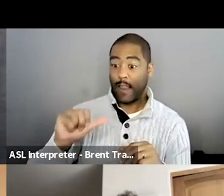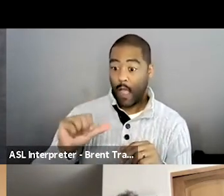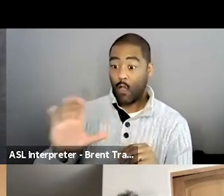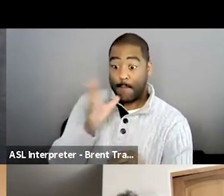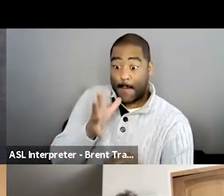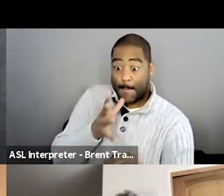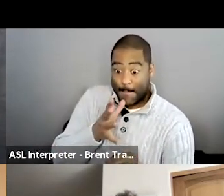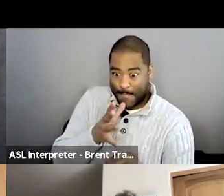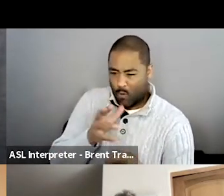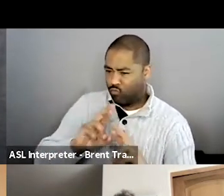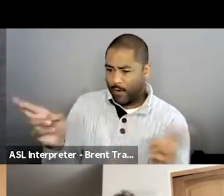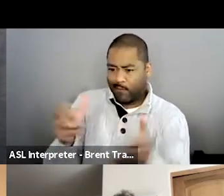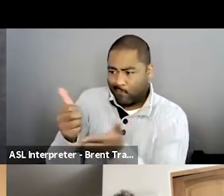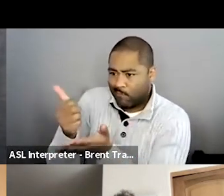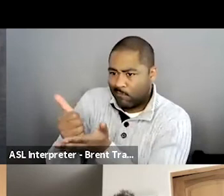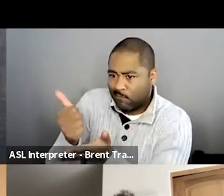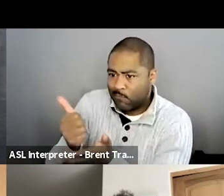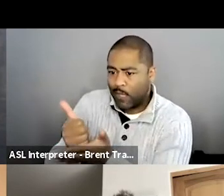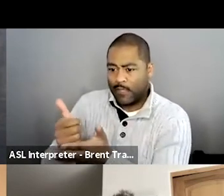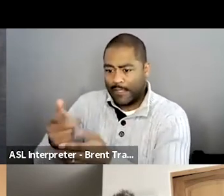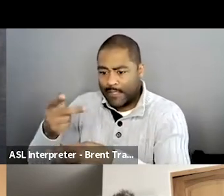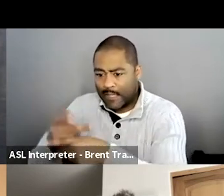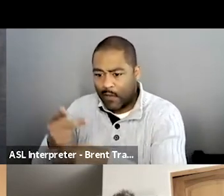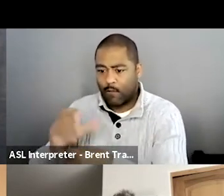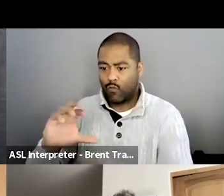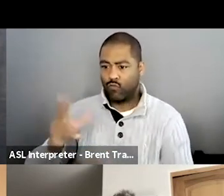that she did. And we saw that, that she was able to do that.